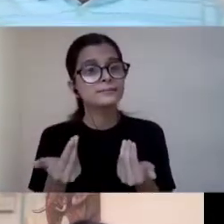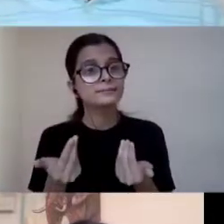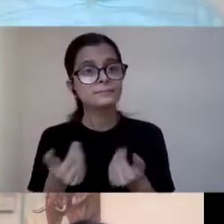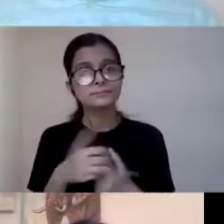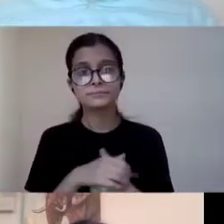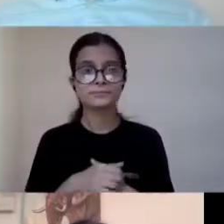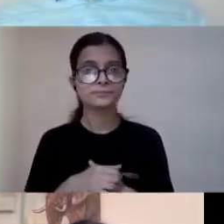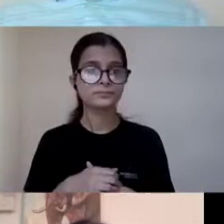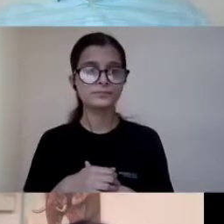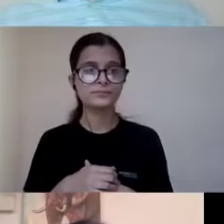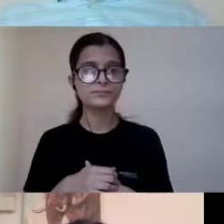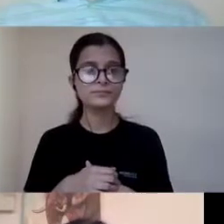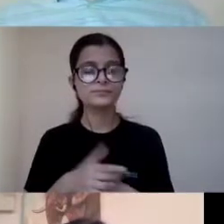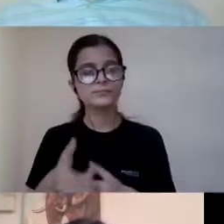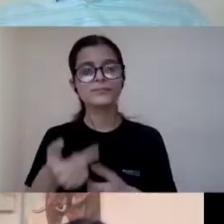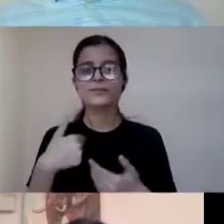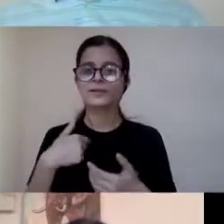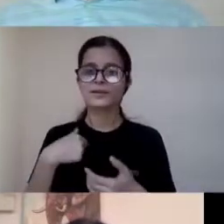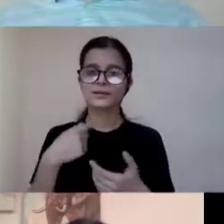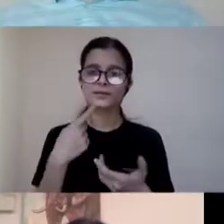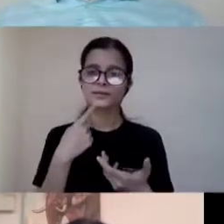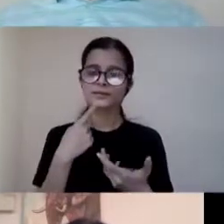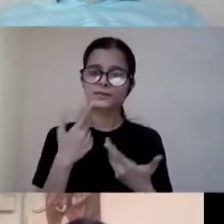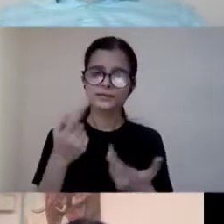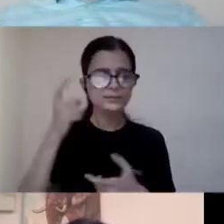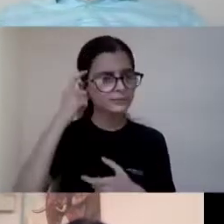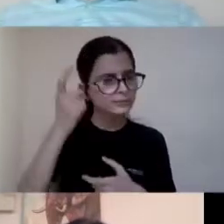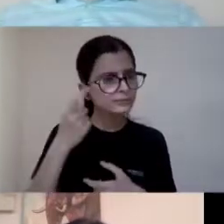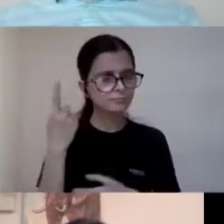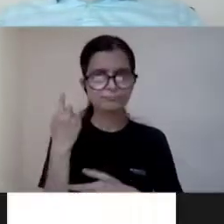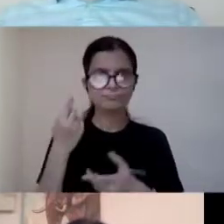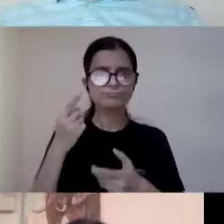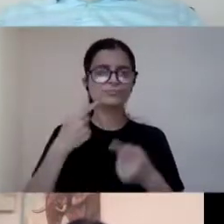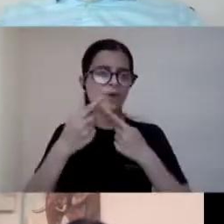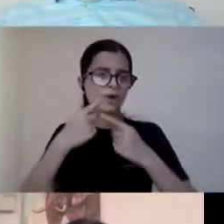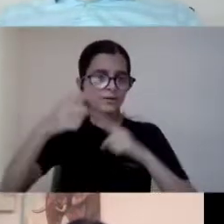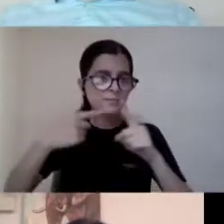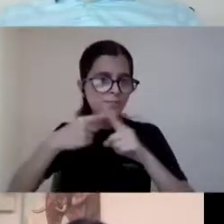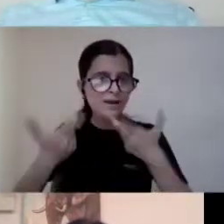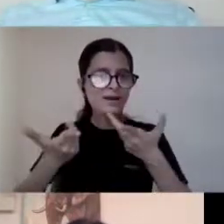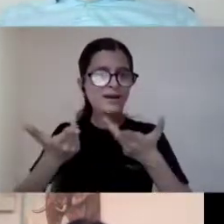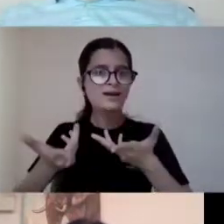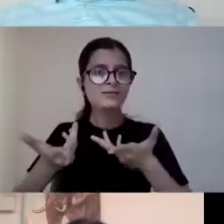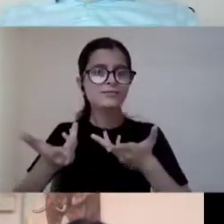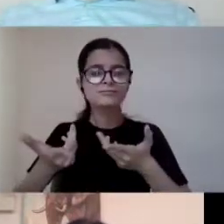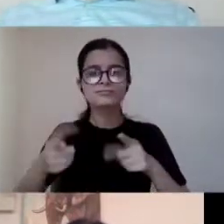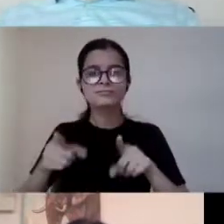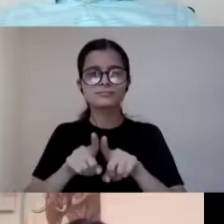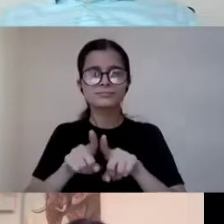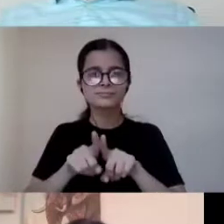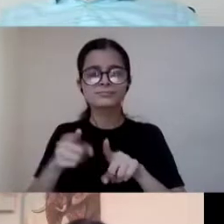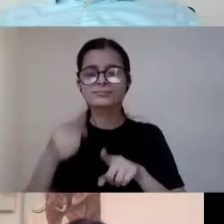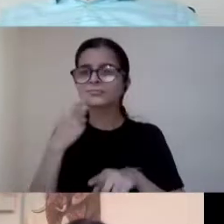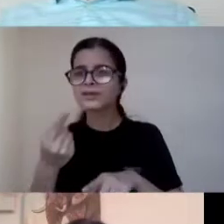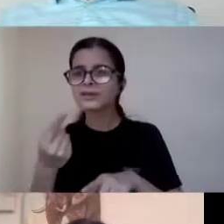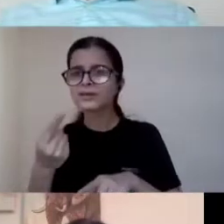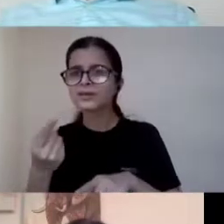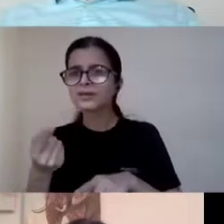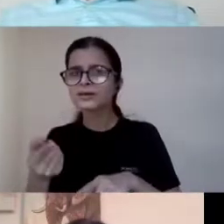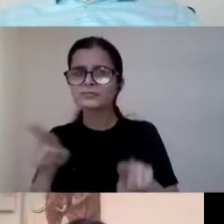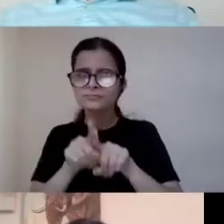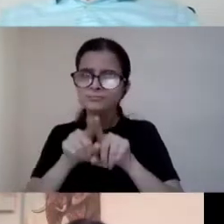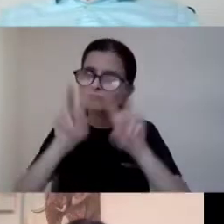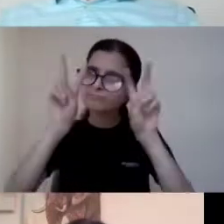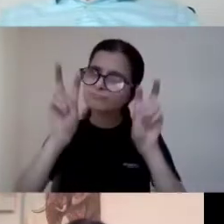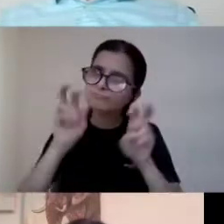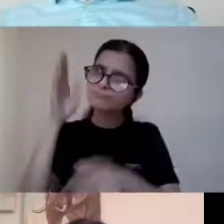So I think the stage was set yesterday when we talk about I think you said that full session on